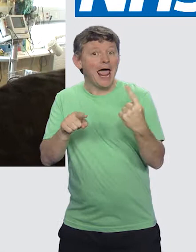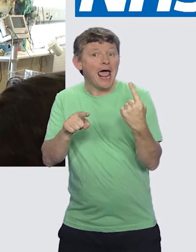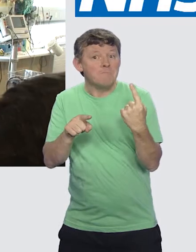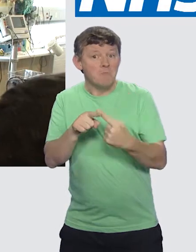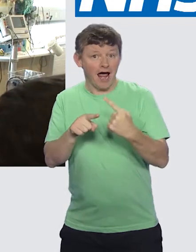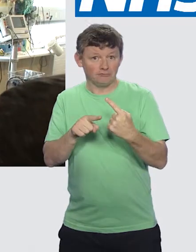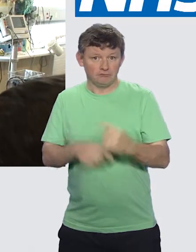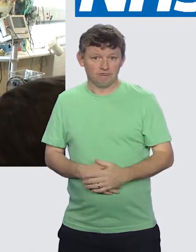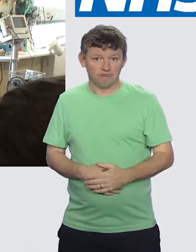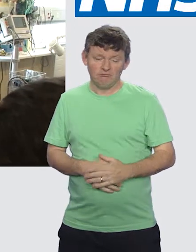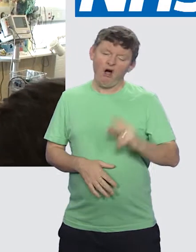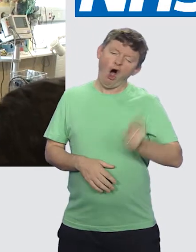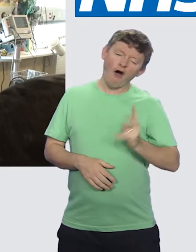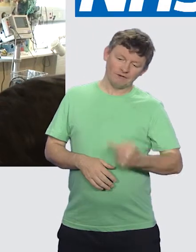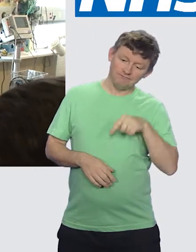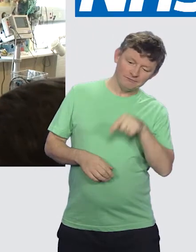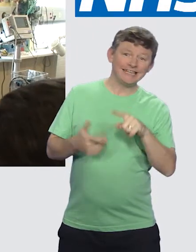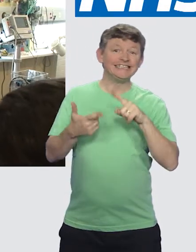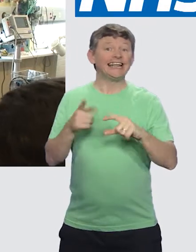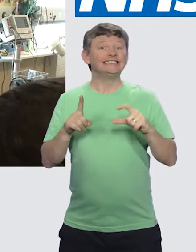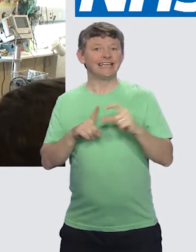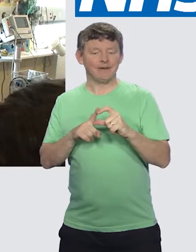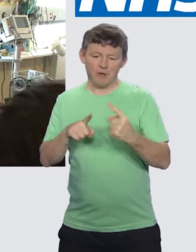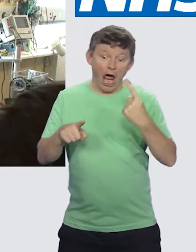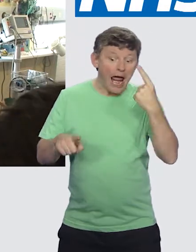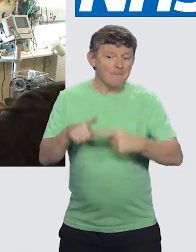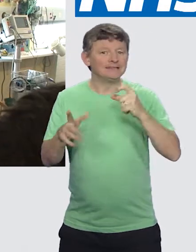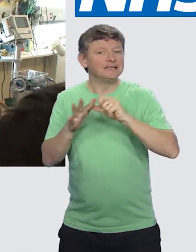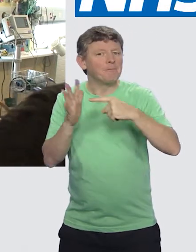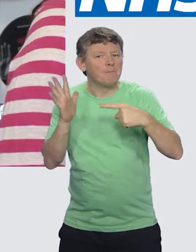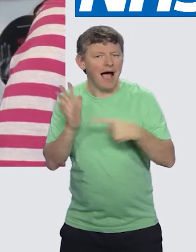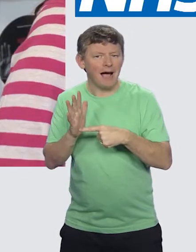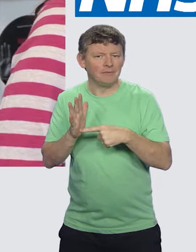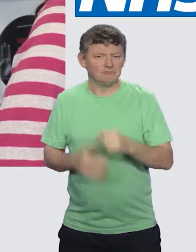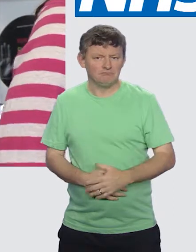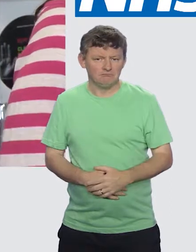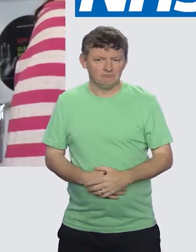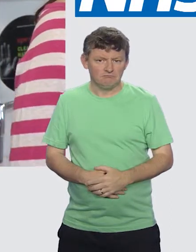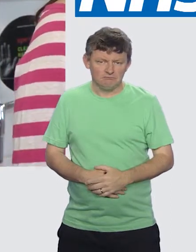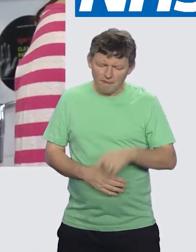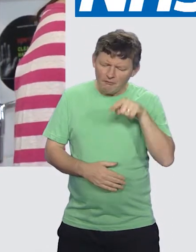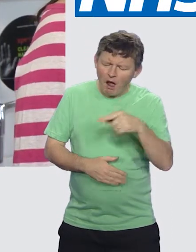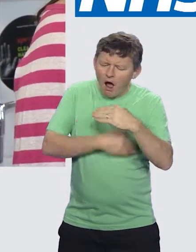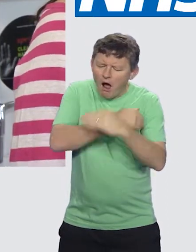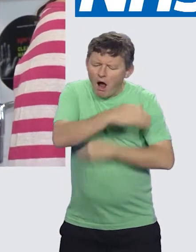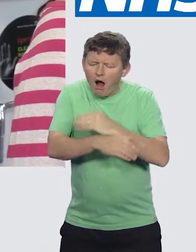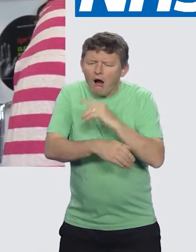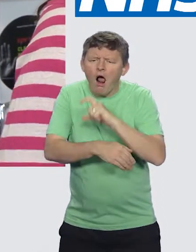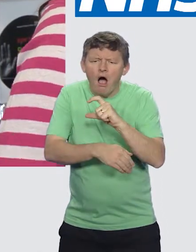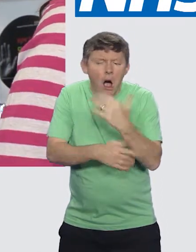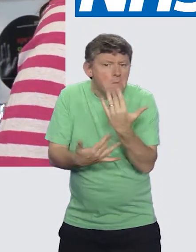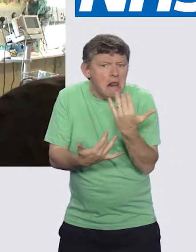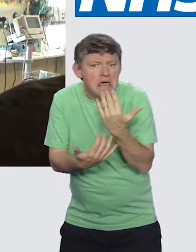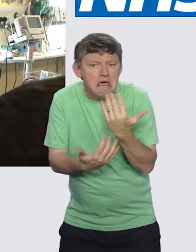but quite often now we call it the ED, which is the Emergency Department. How many different coloured plaster casts can you get?